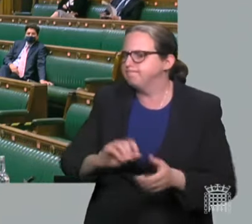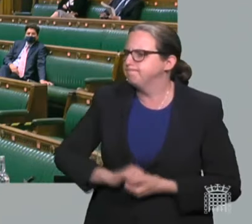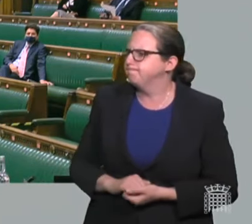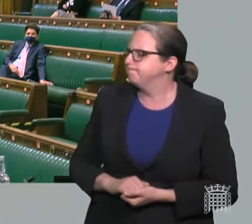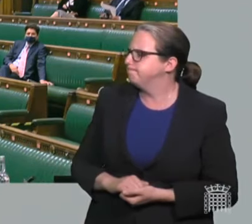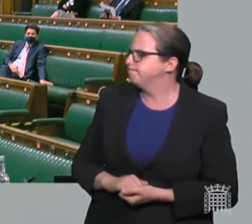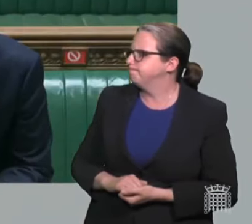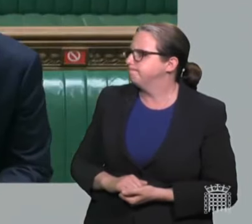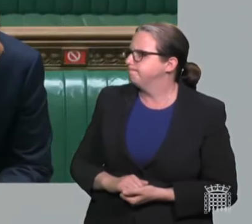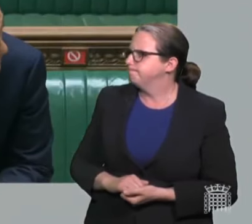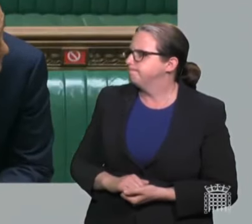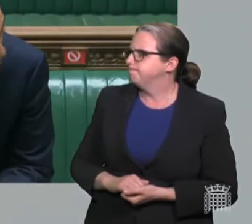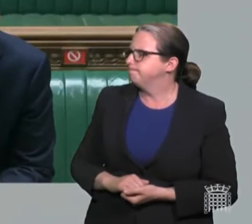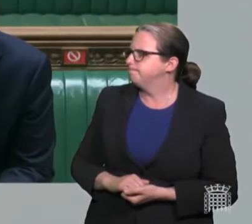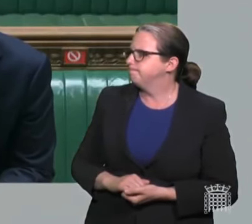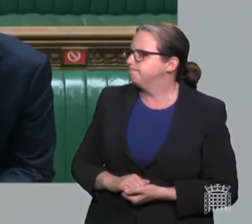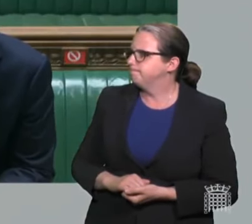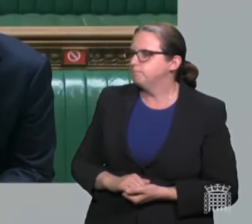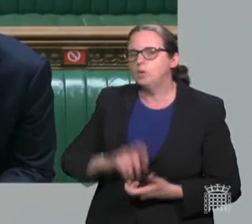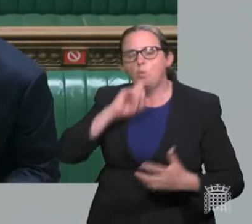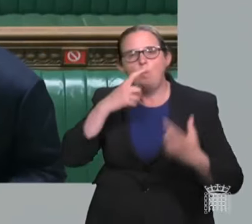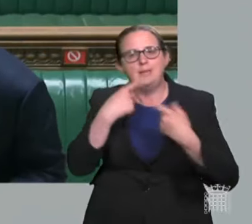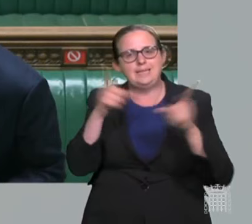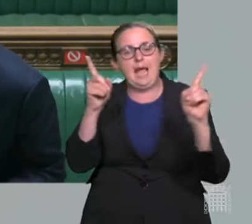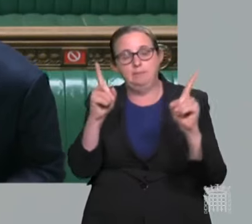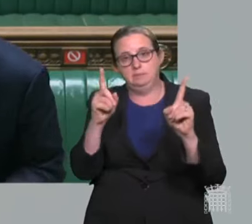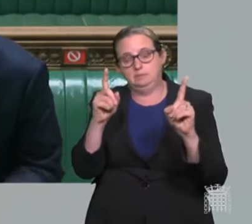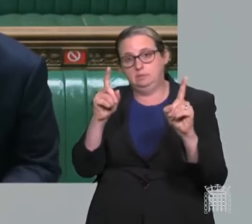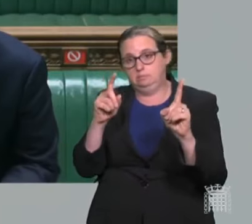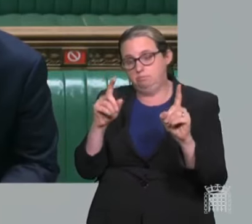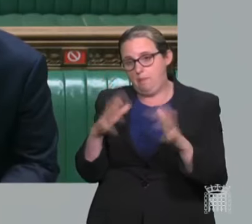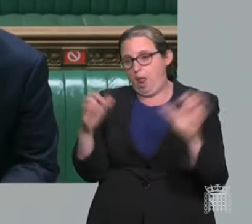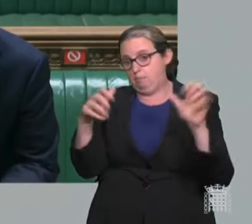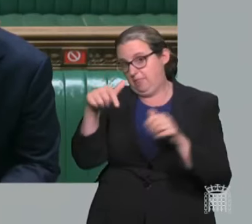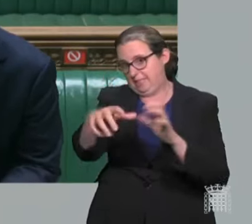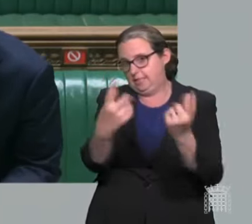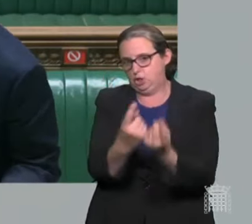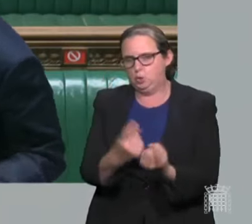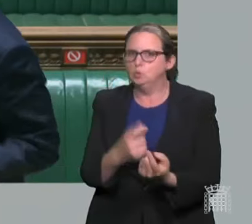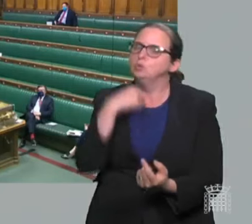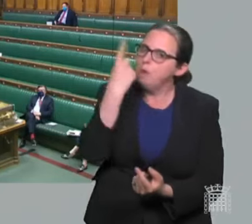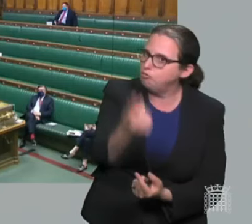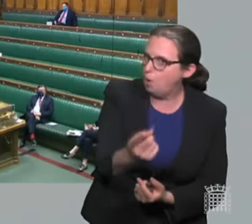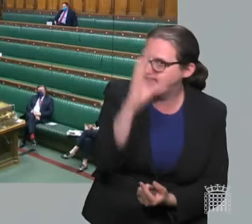Madam Deputy Speaker, I will be making a statement to Parliament on just that issue, and I think I will probably make it tomorrow.